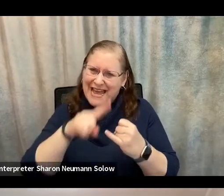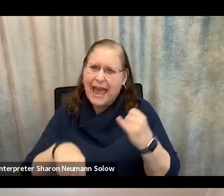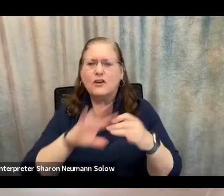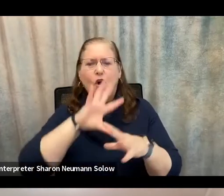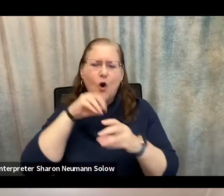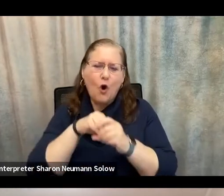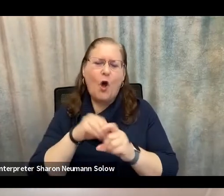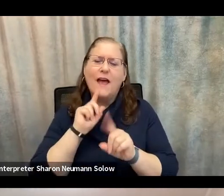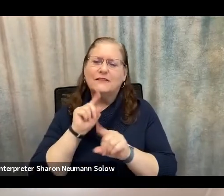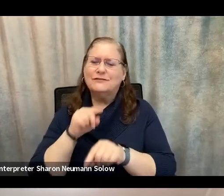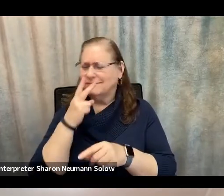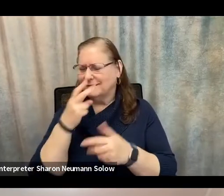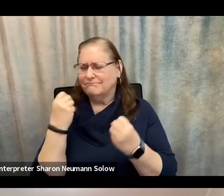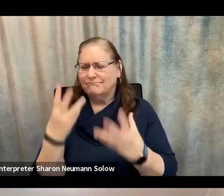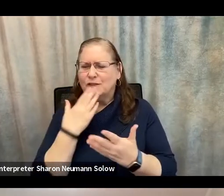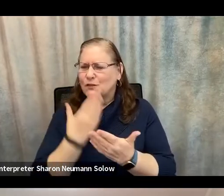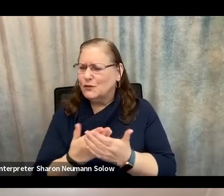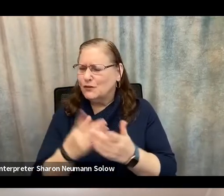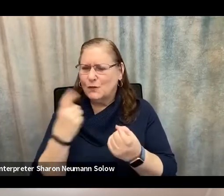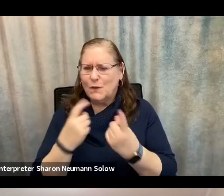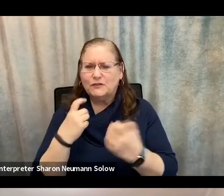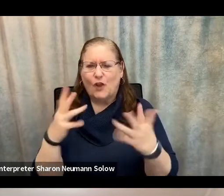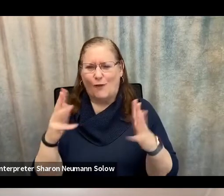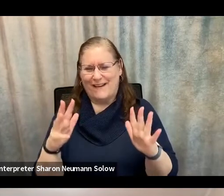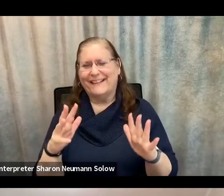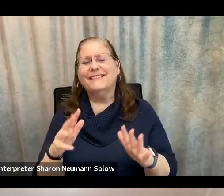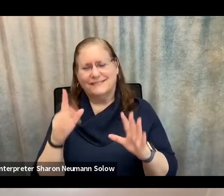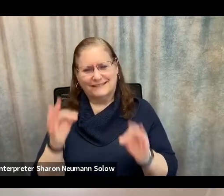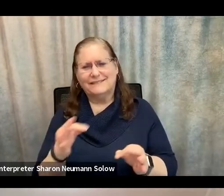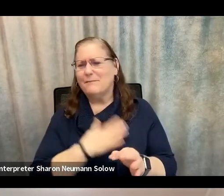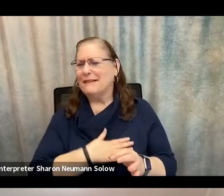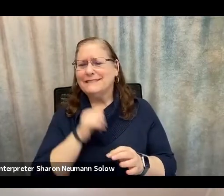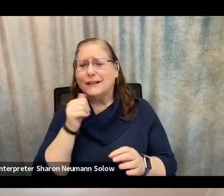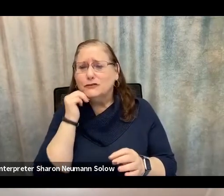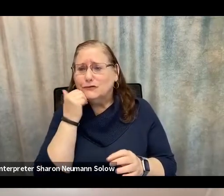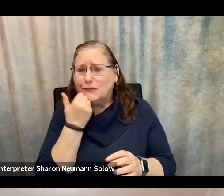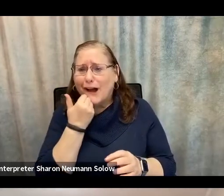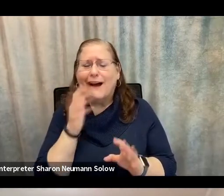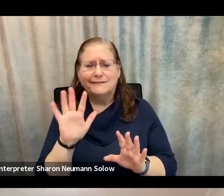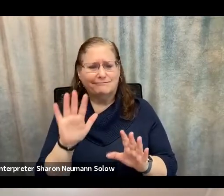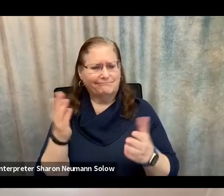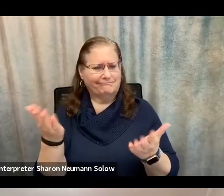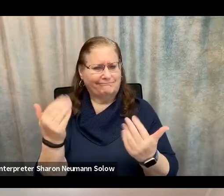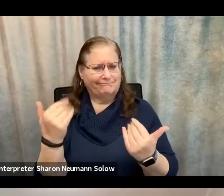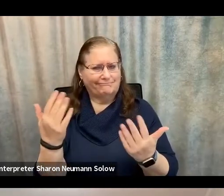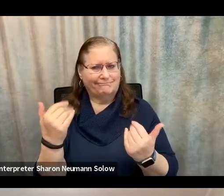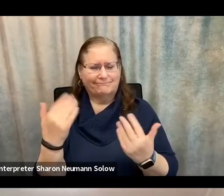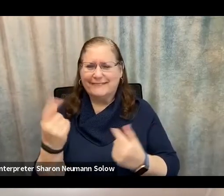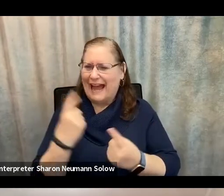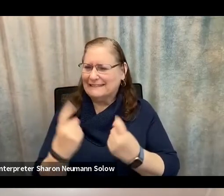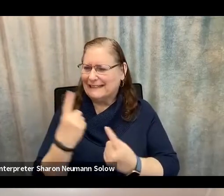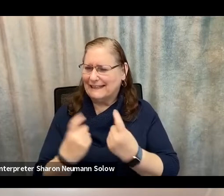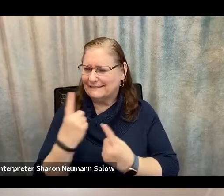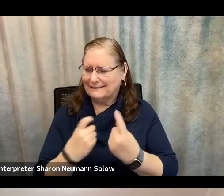But I already see some great questions in there. So definitely don't be shy. Feel free to ask as many questions and